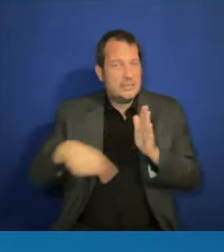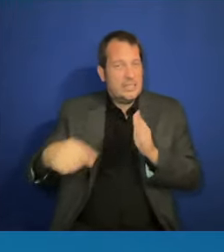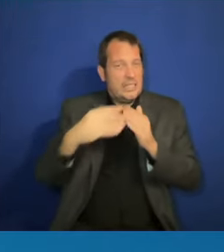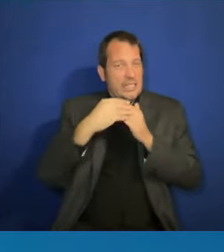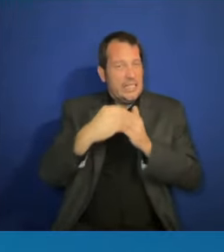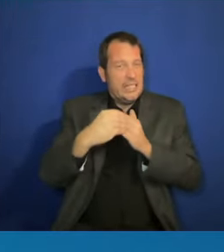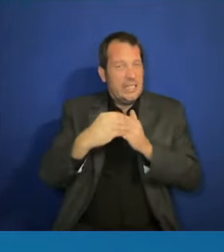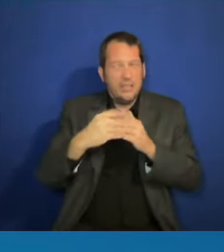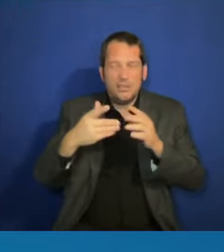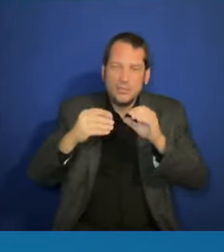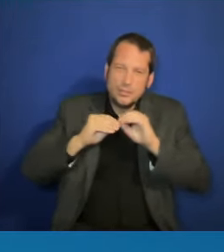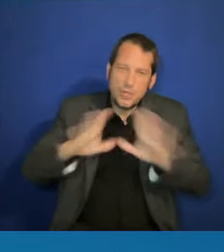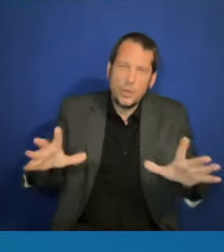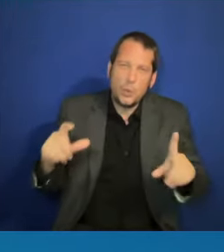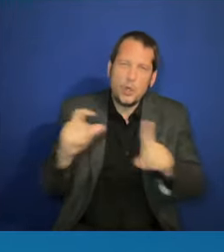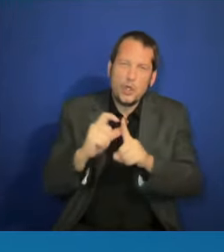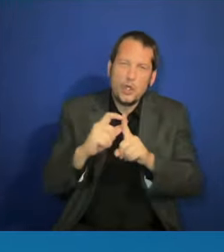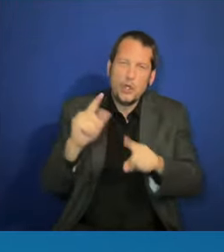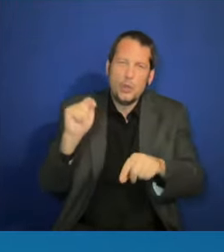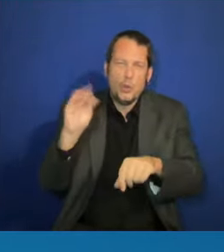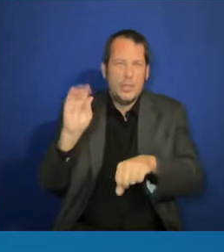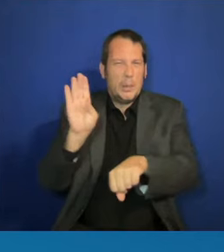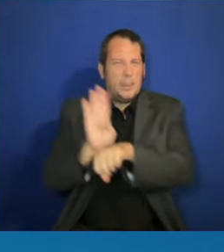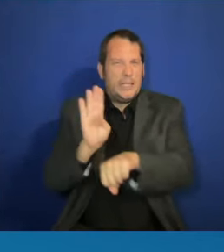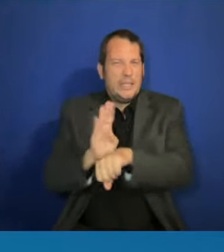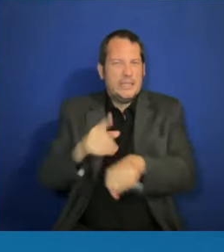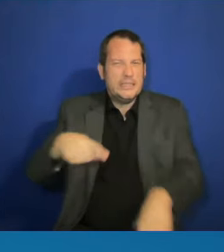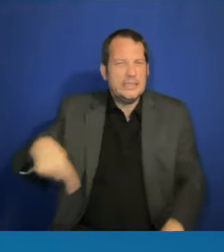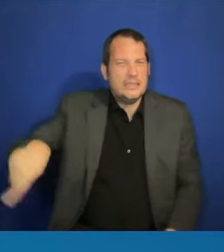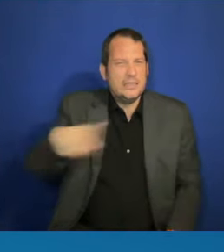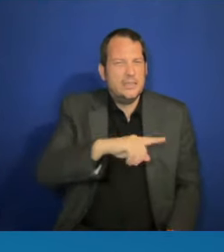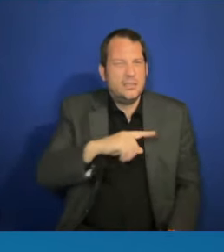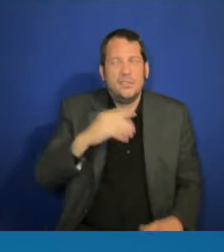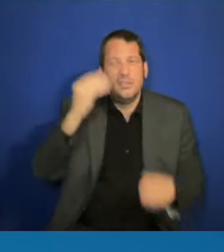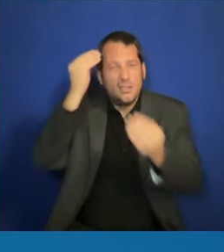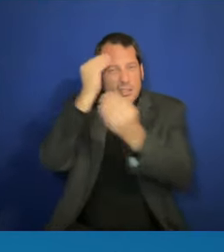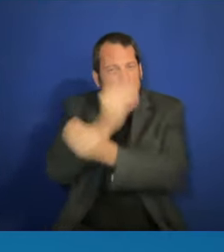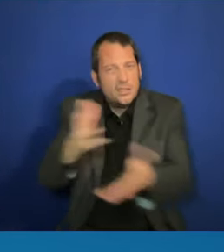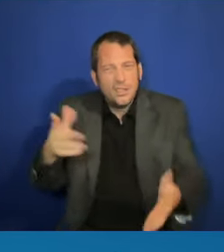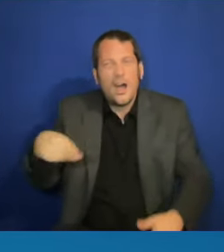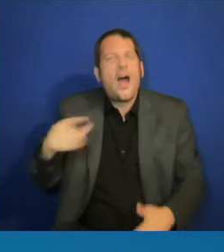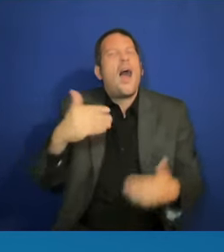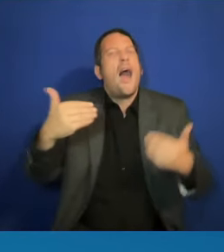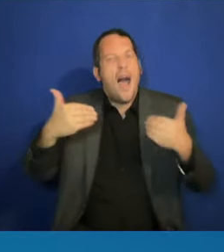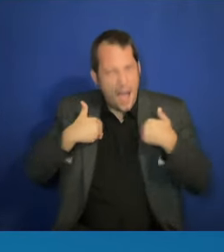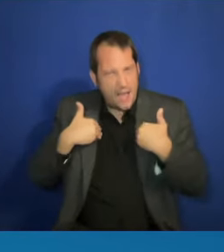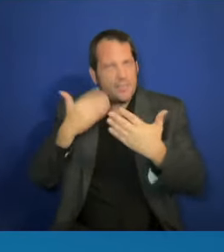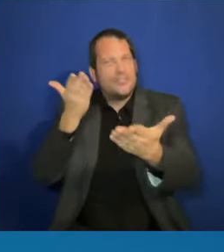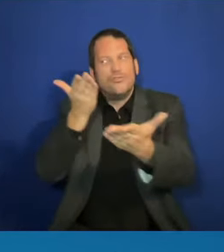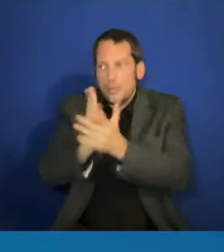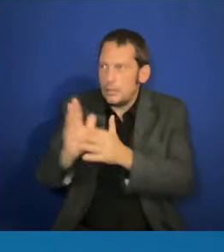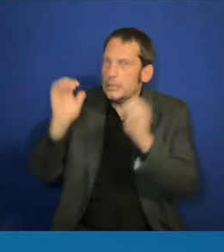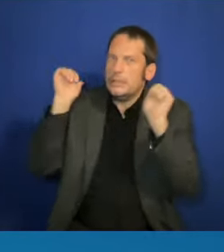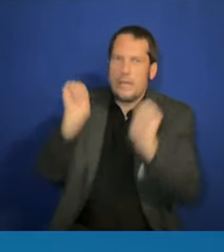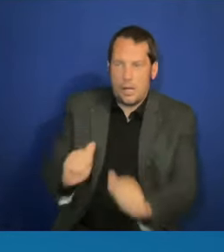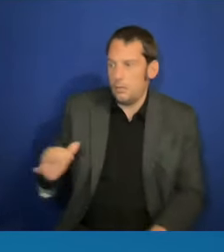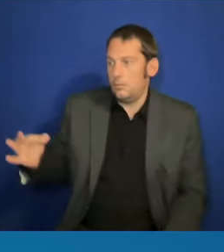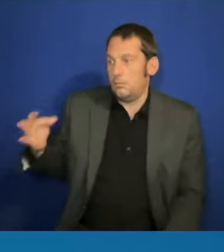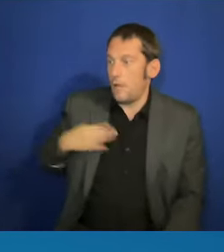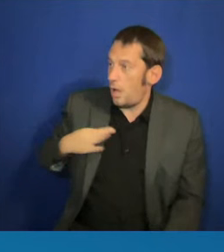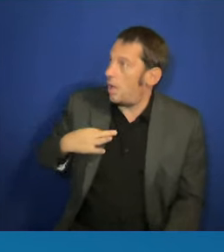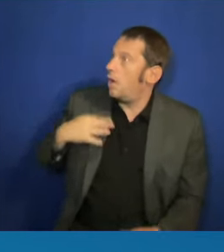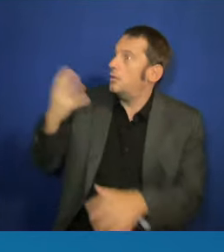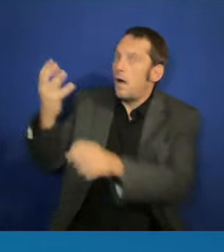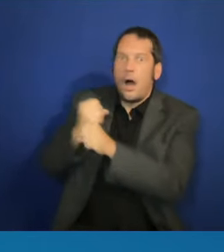they have the right to apply for and qualify for federal contracts to do this work. Well, thank you for the work you're doing